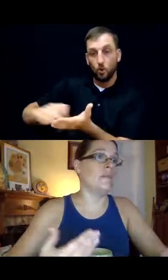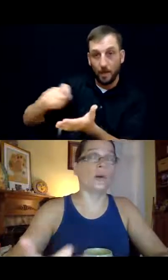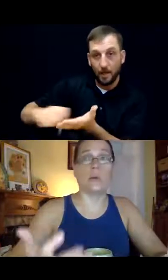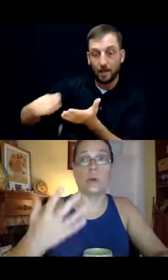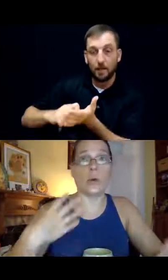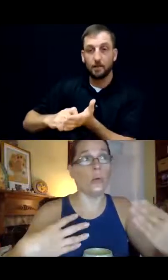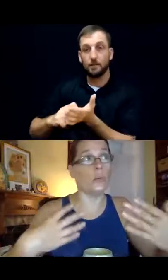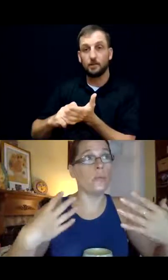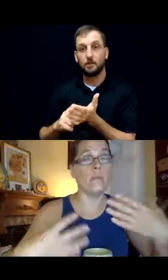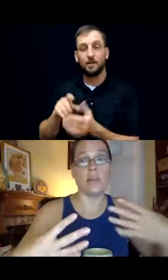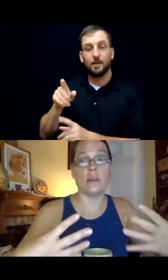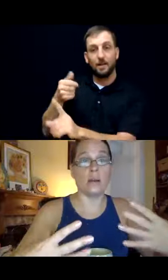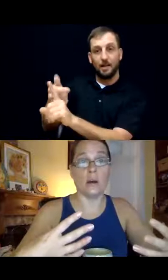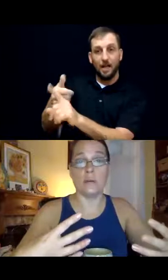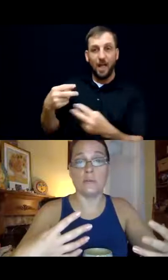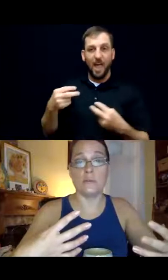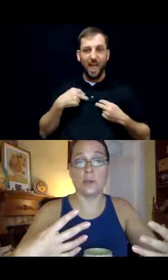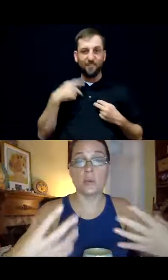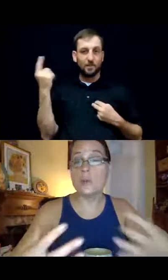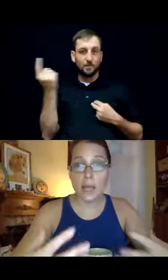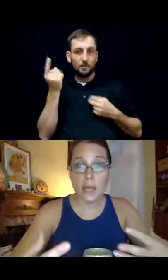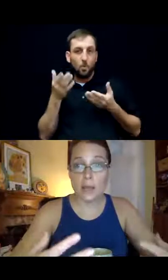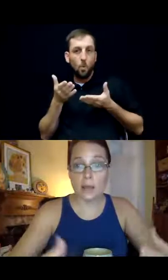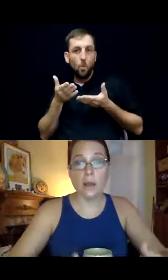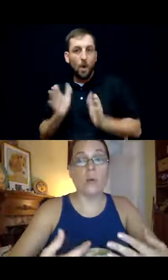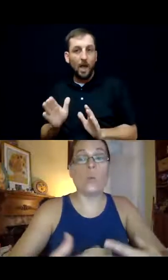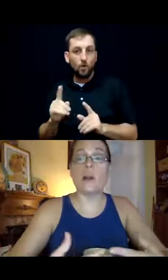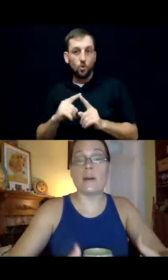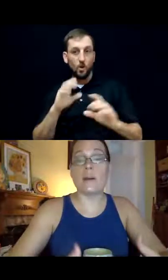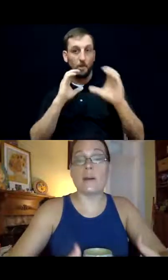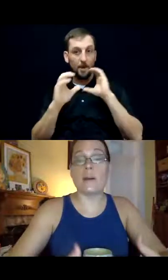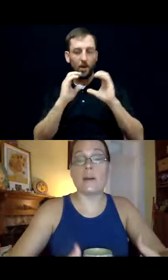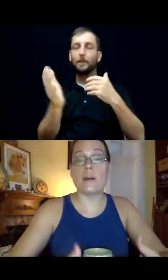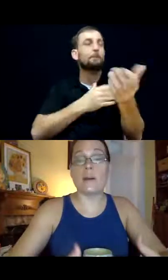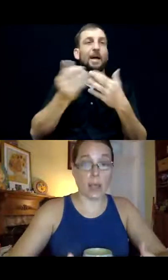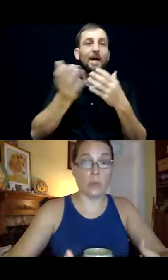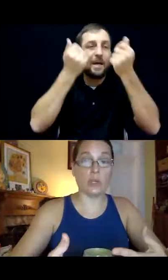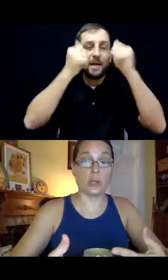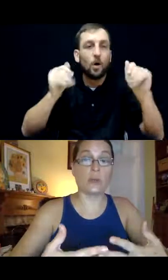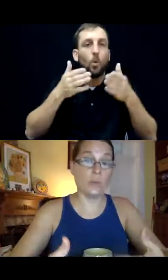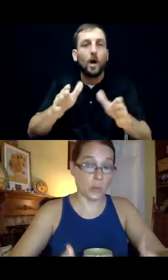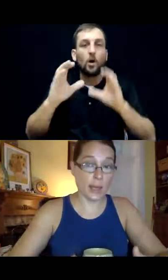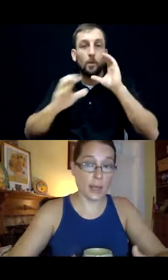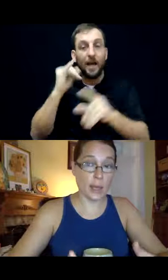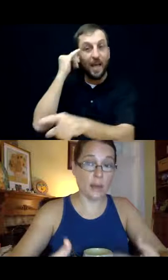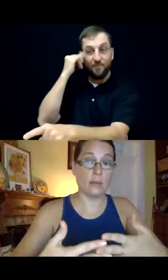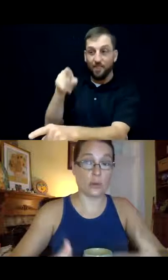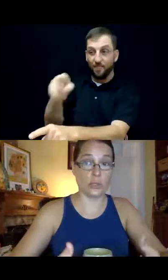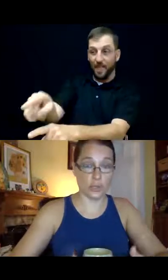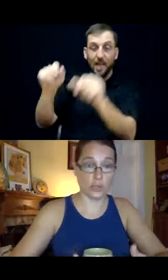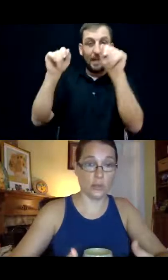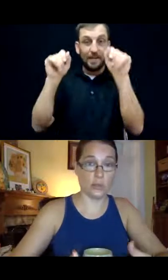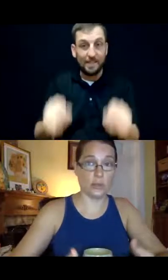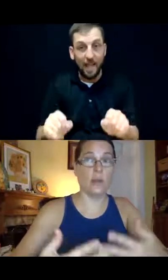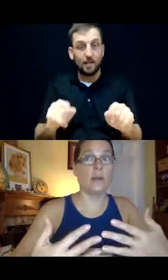have their, their own method of communicating, whatever it is, if they are able to communicate their